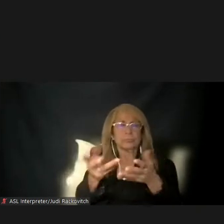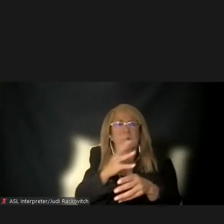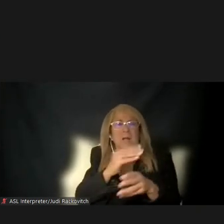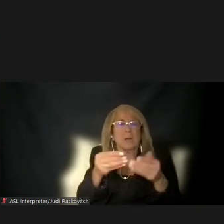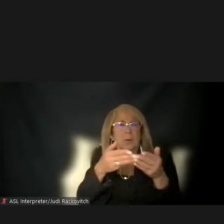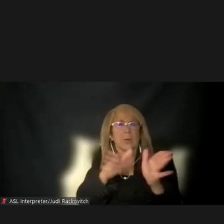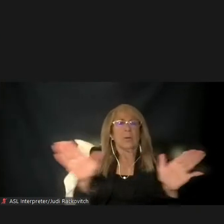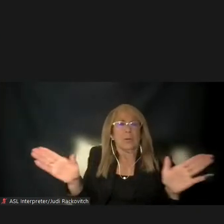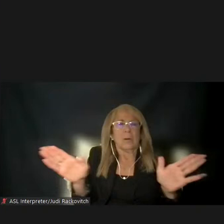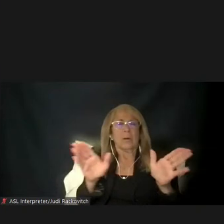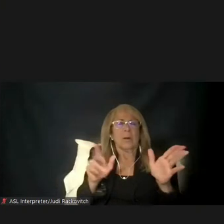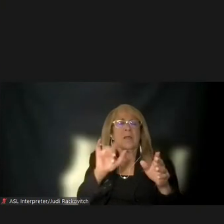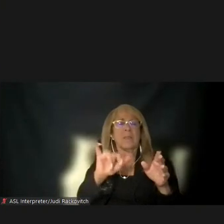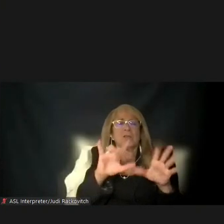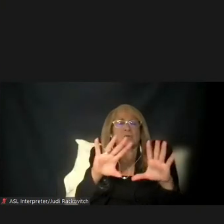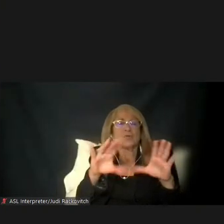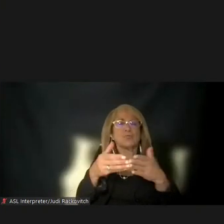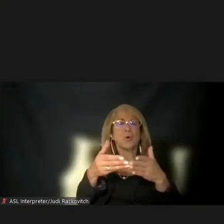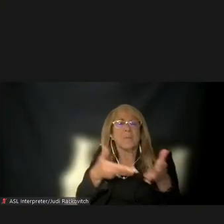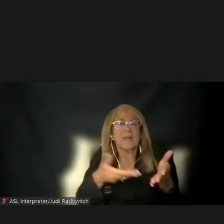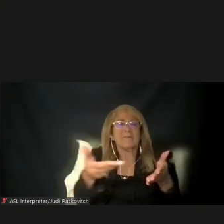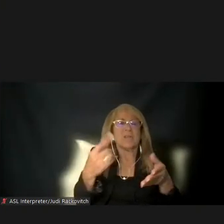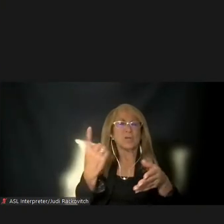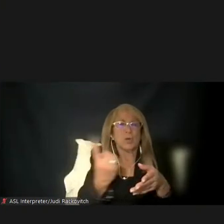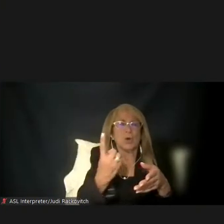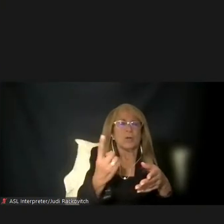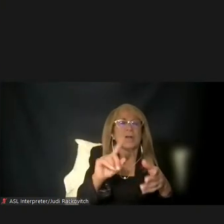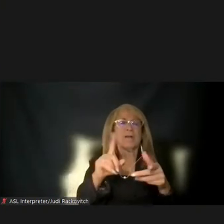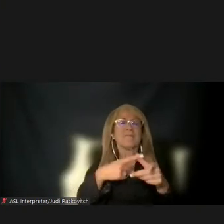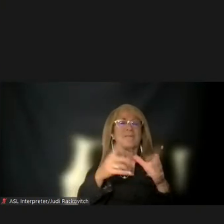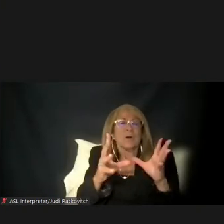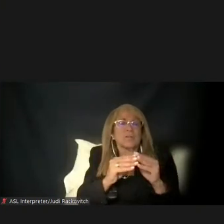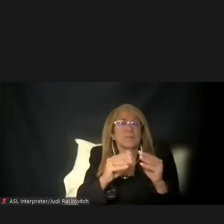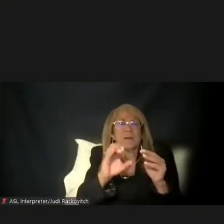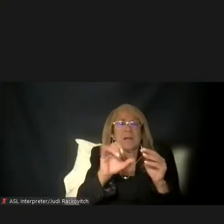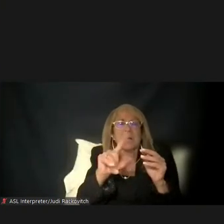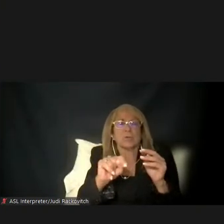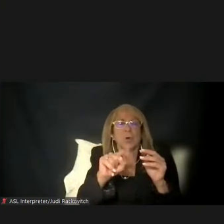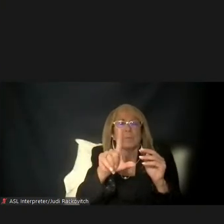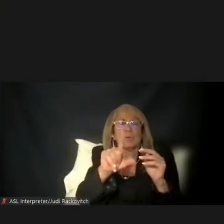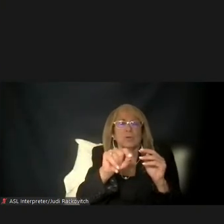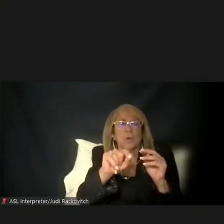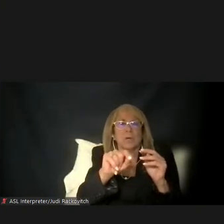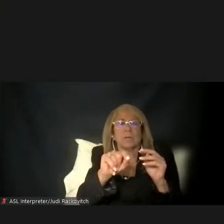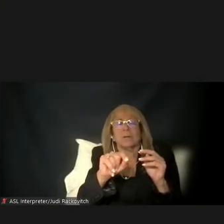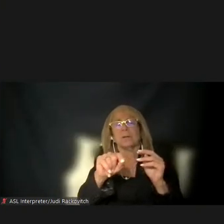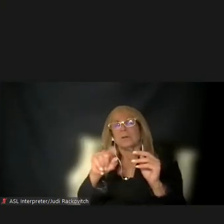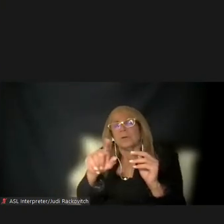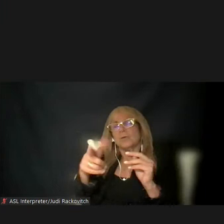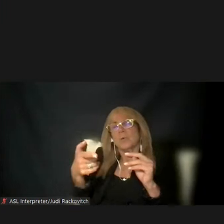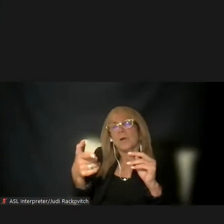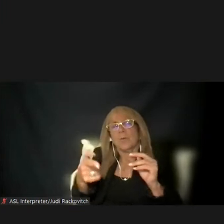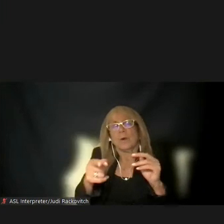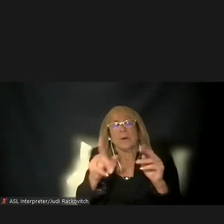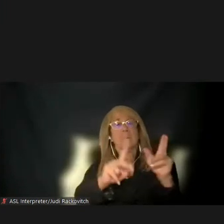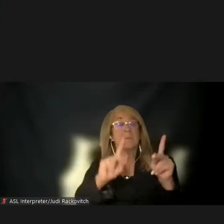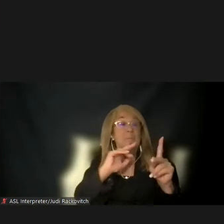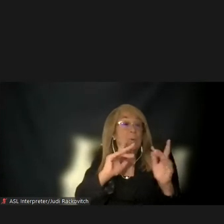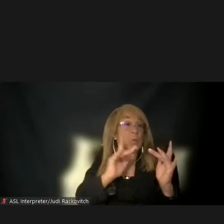by invitation only, and the first meeting will convene in October 2021. Potential participants will be contacted in advance.